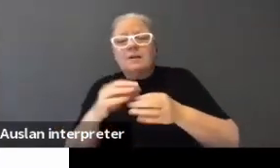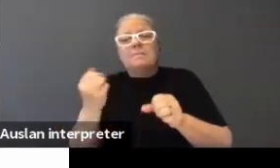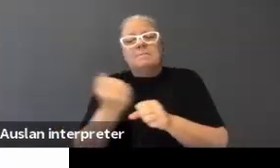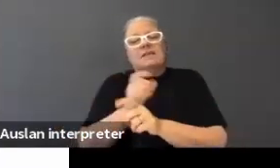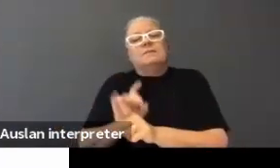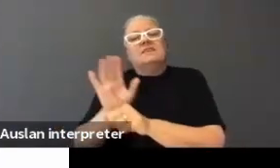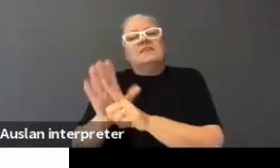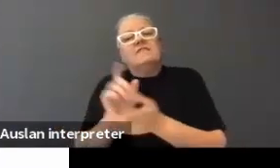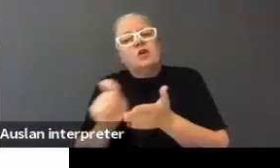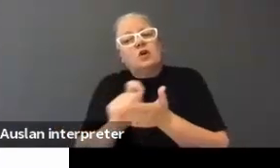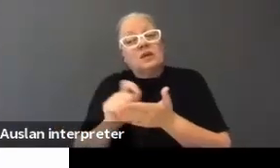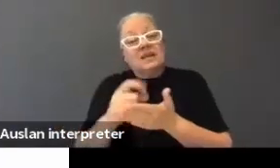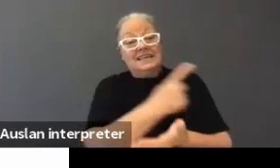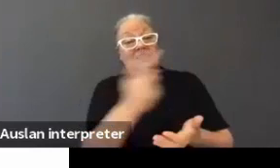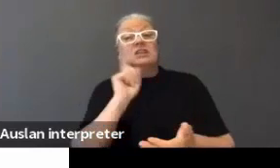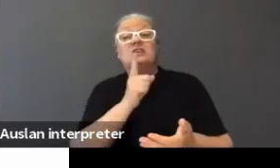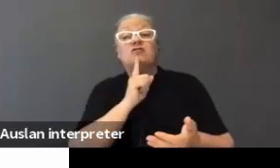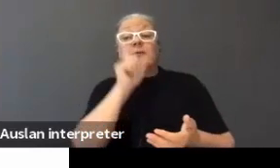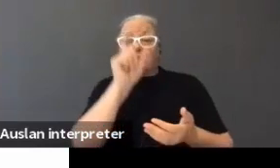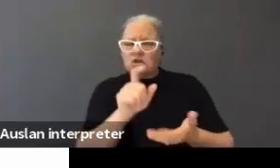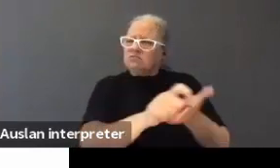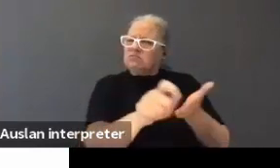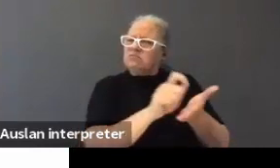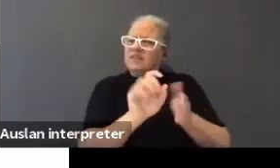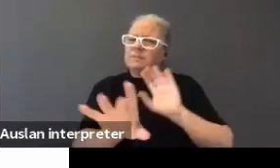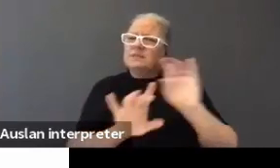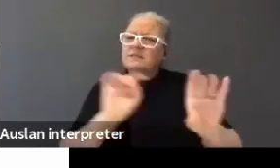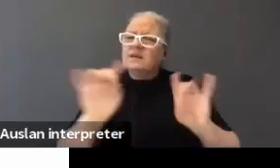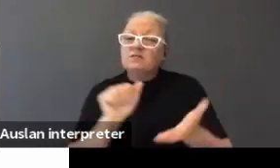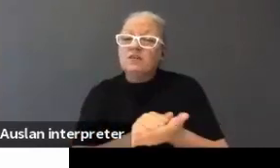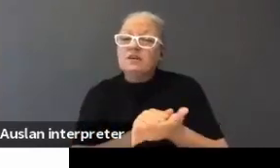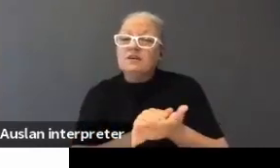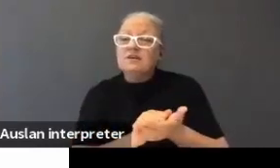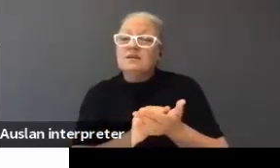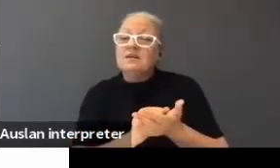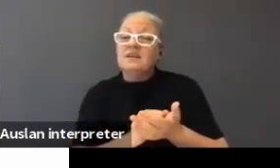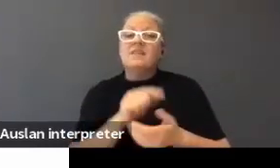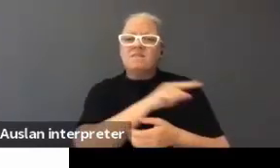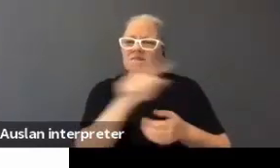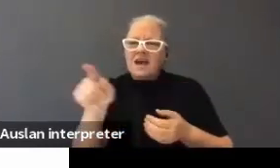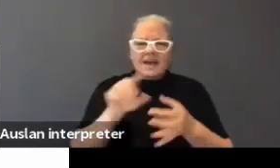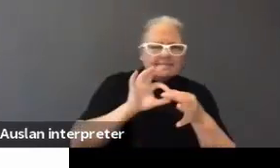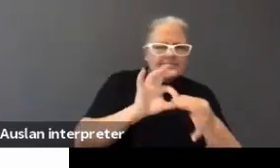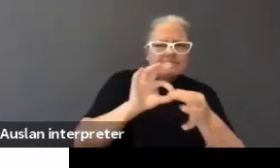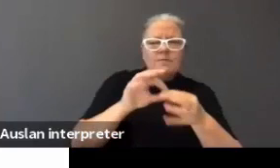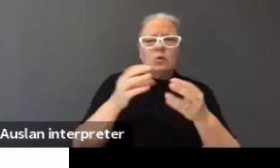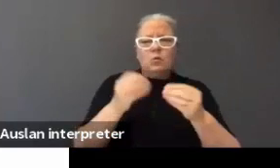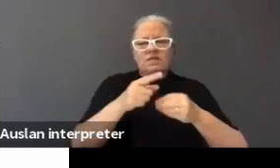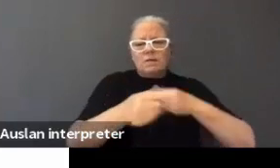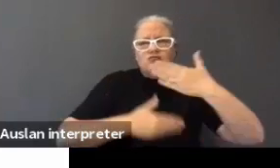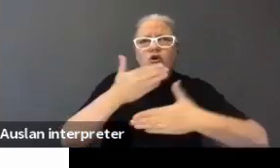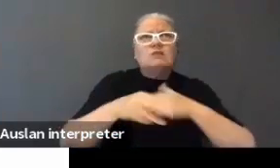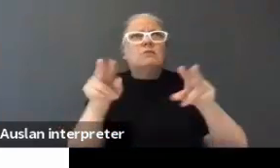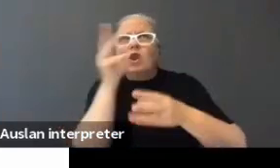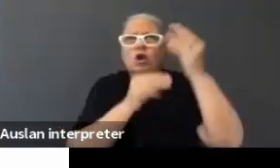If a hearing person makes their own notes and they're engaged in that process through that, okay?